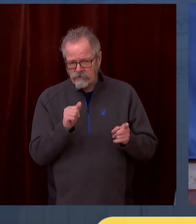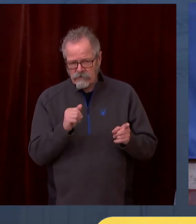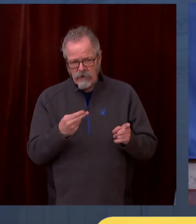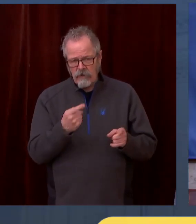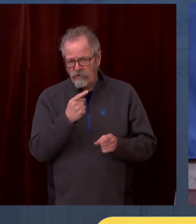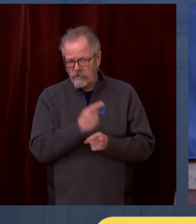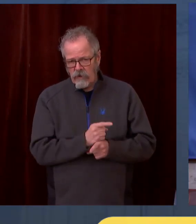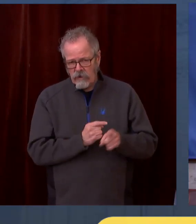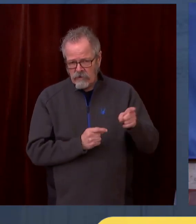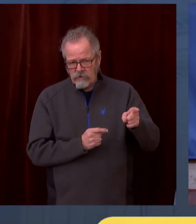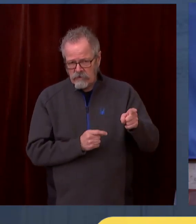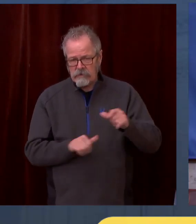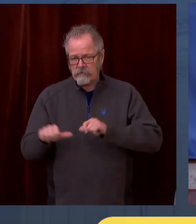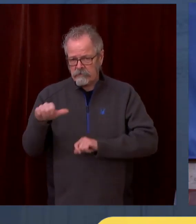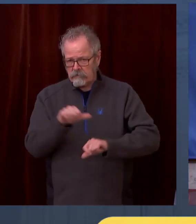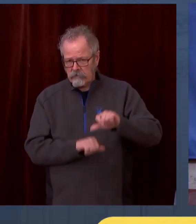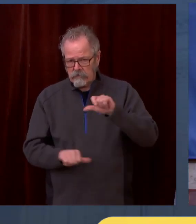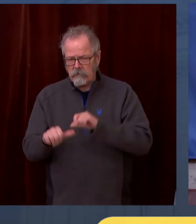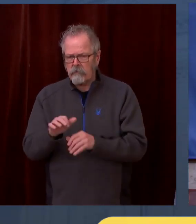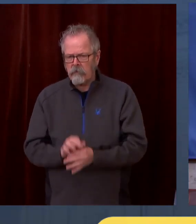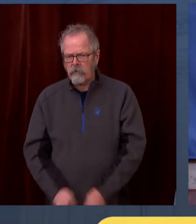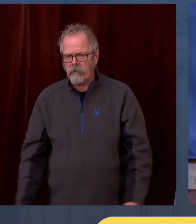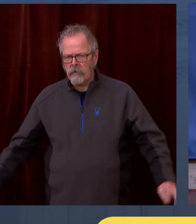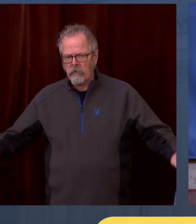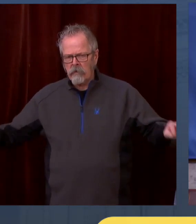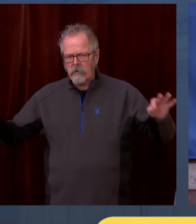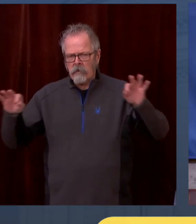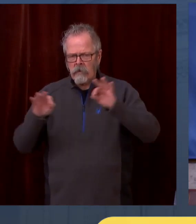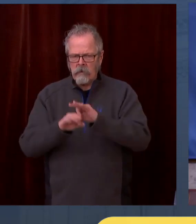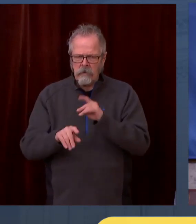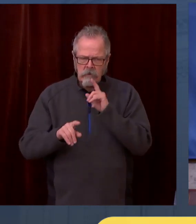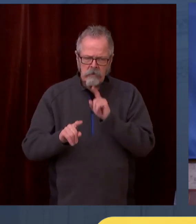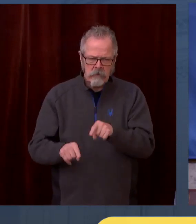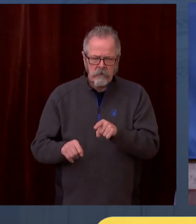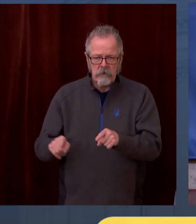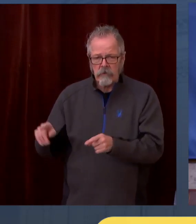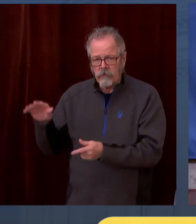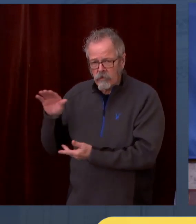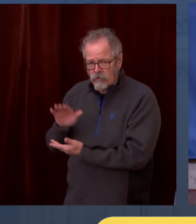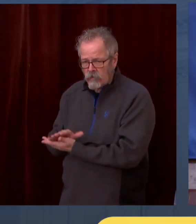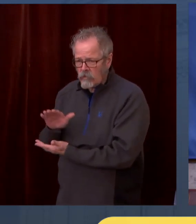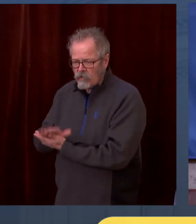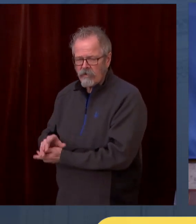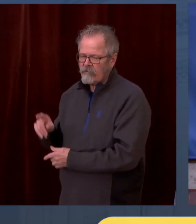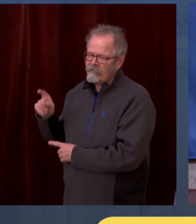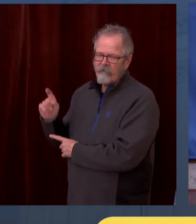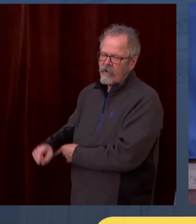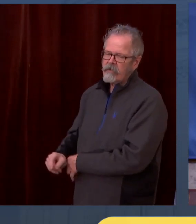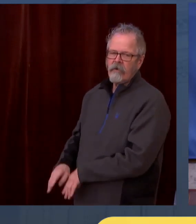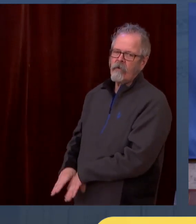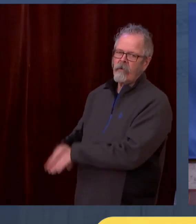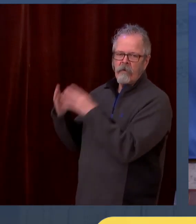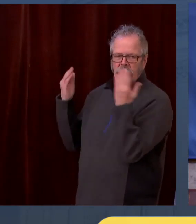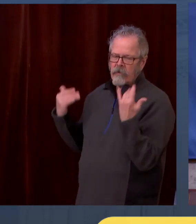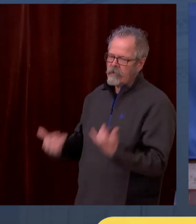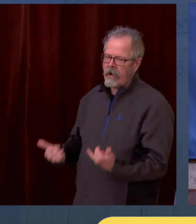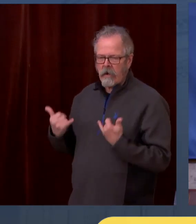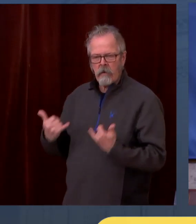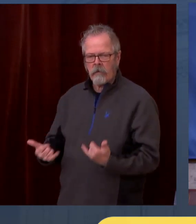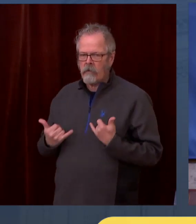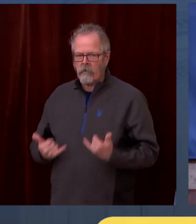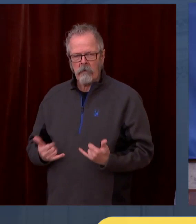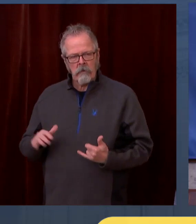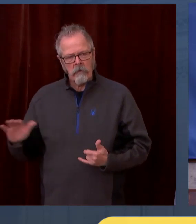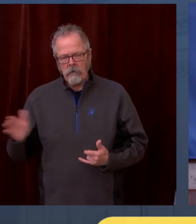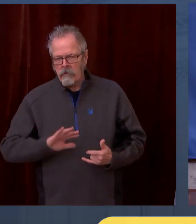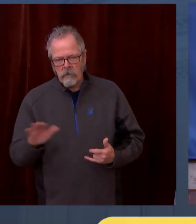to get our schools open today. And we've got to focus on getting that job done. These kids need to get back in the classroom. There's probably half of them in